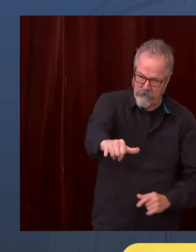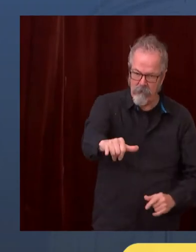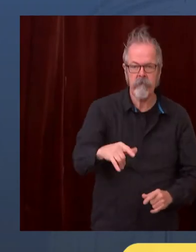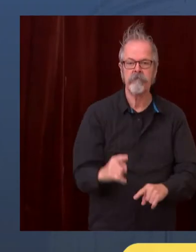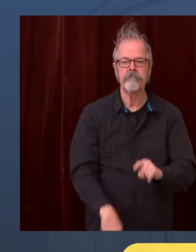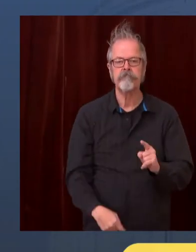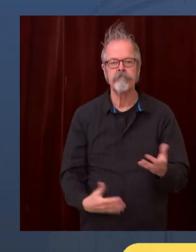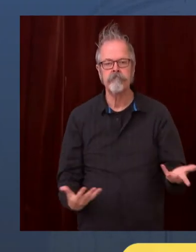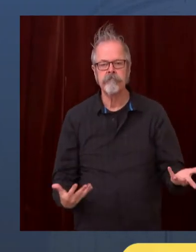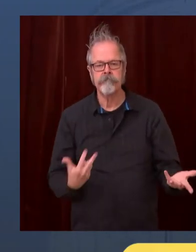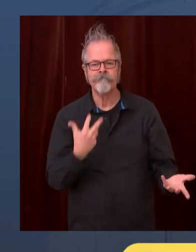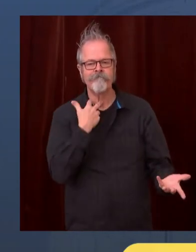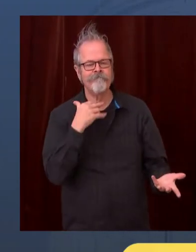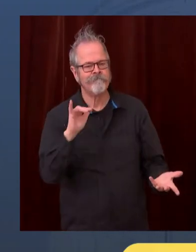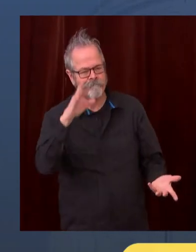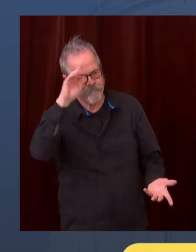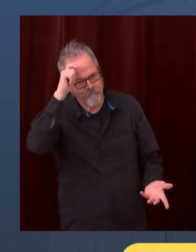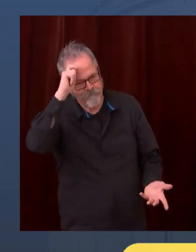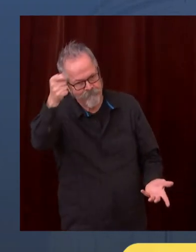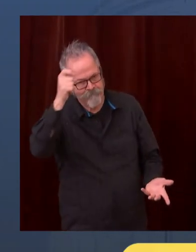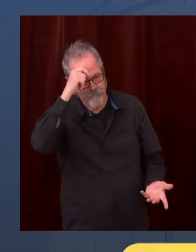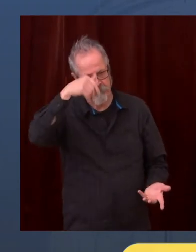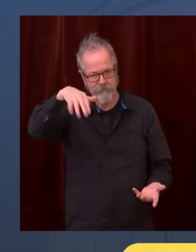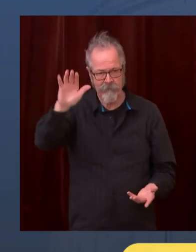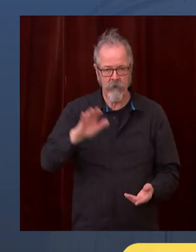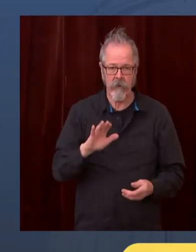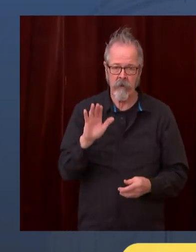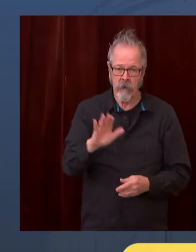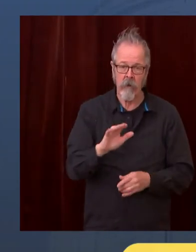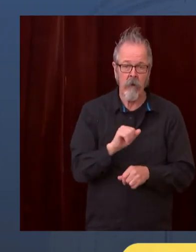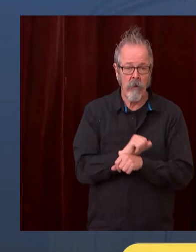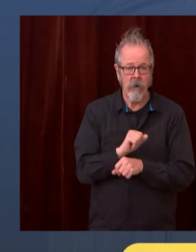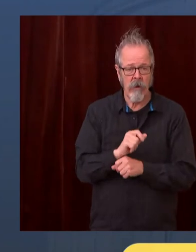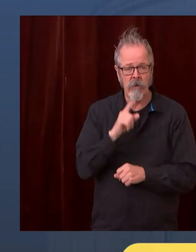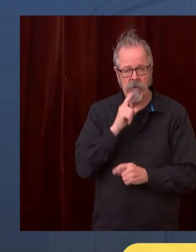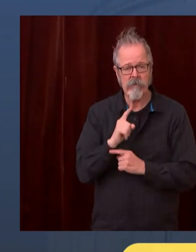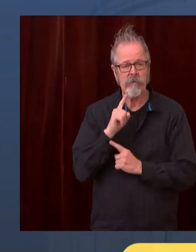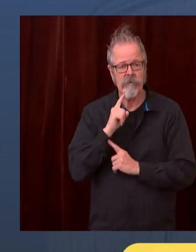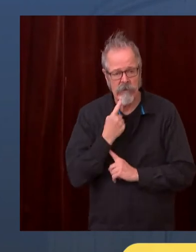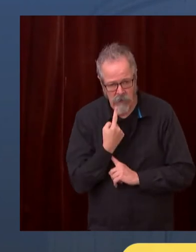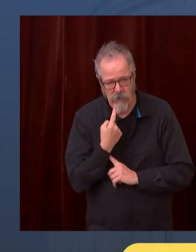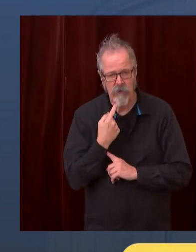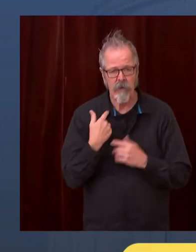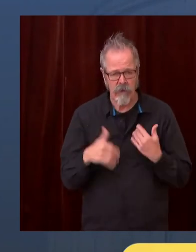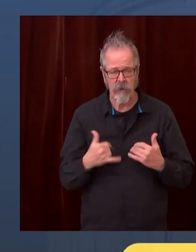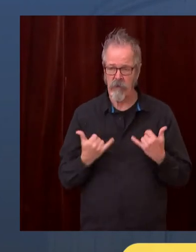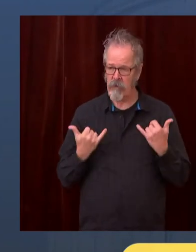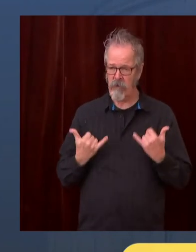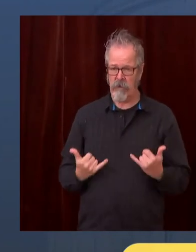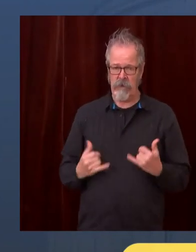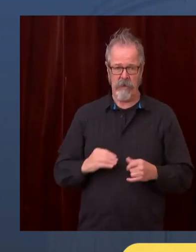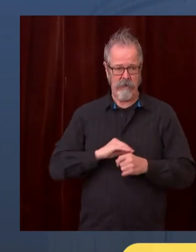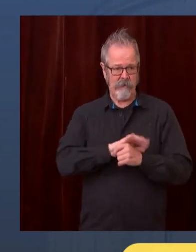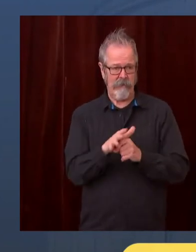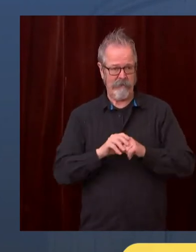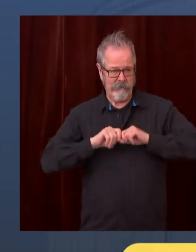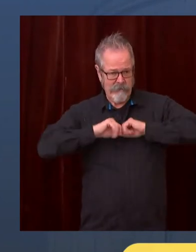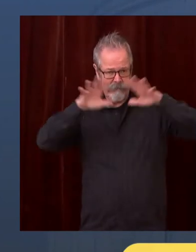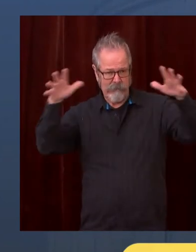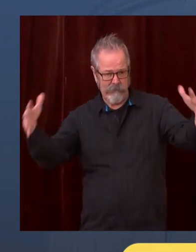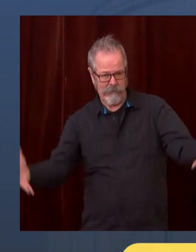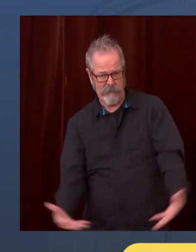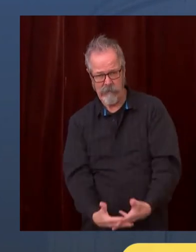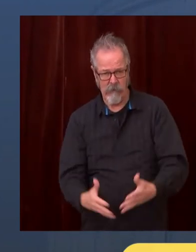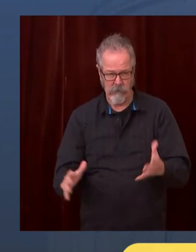fantastic, and I'm serious about this. Look, in the middle of a pandemic, it's hard to recognize this, but what we have achieved